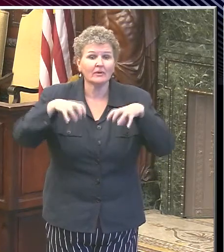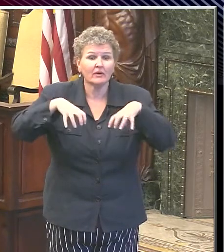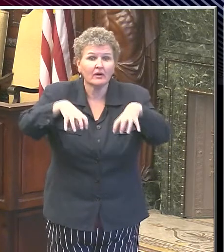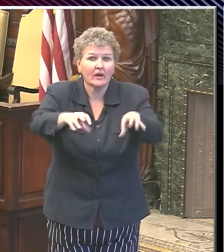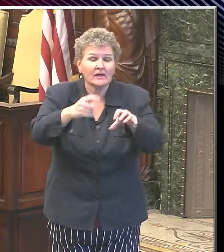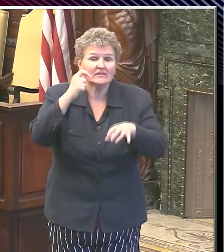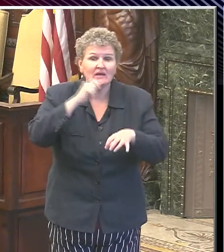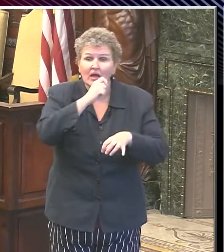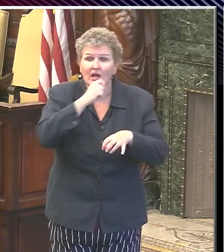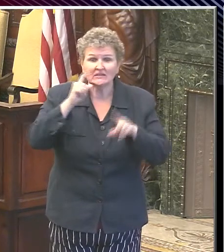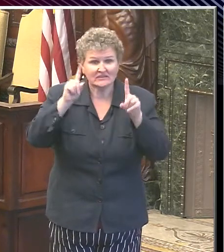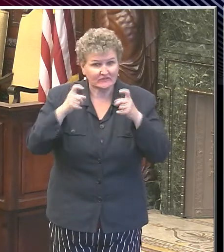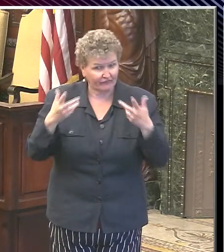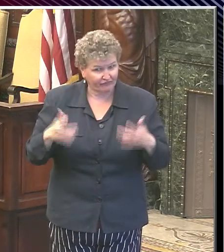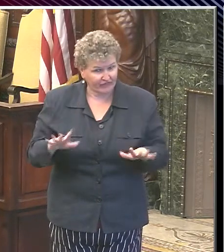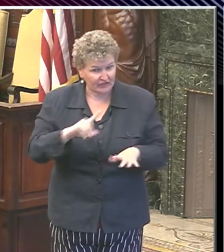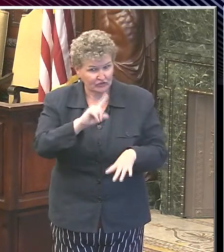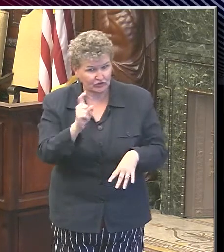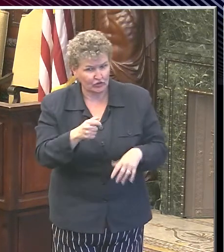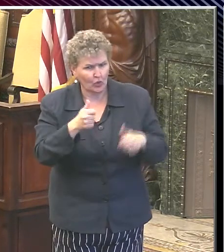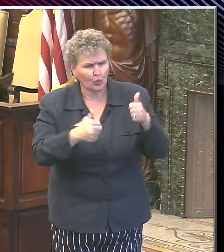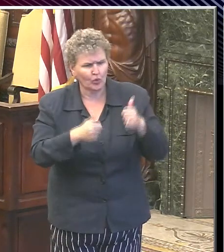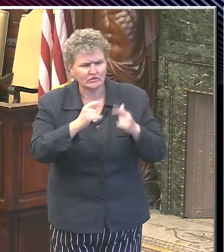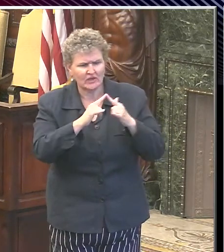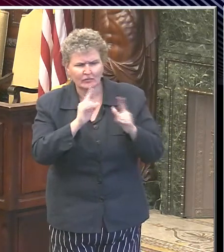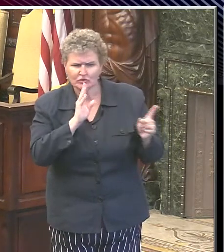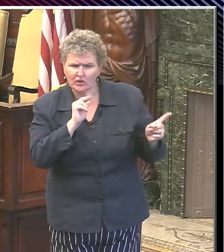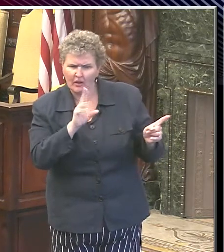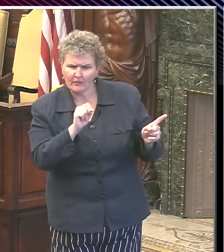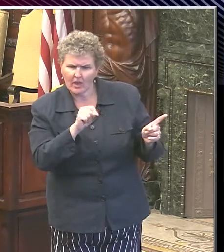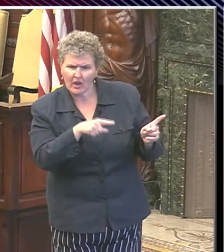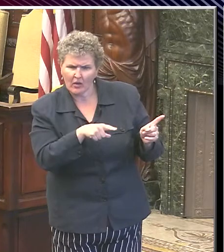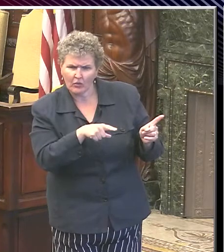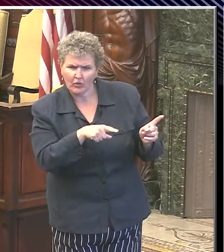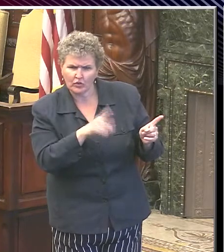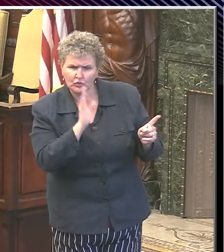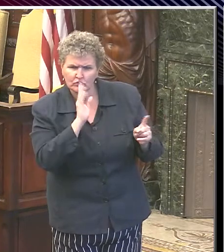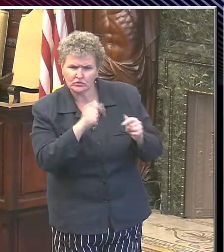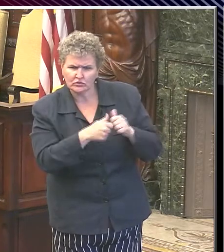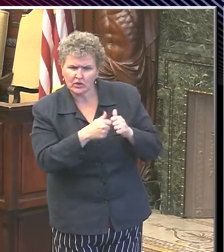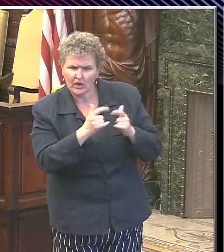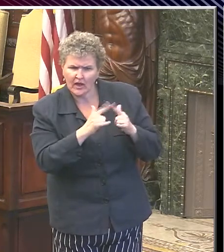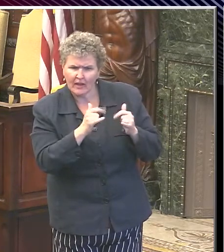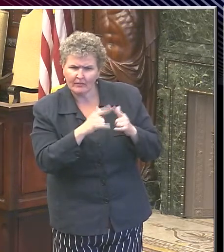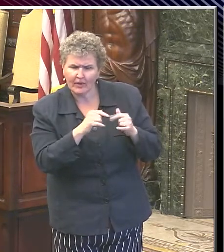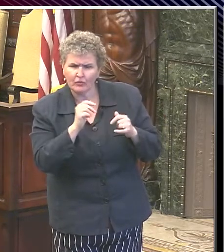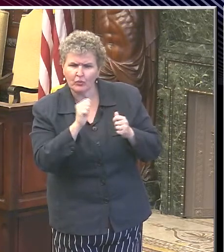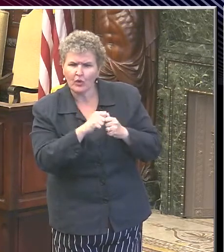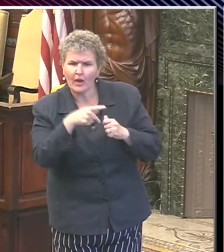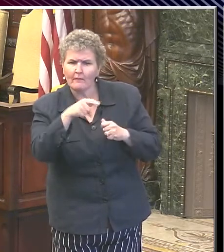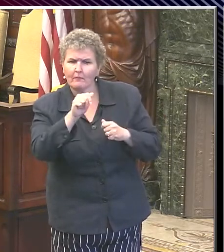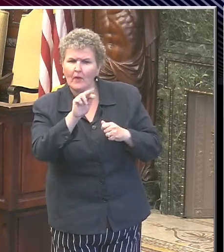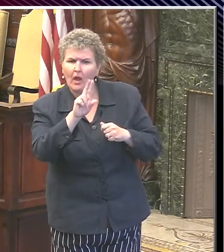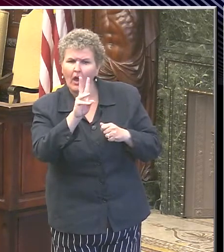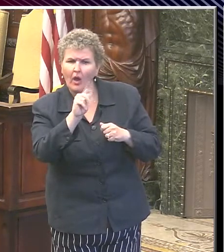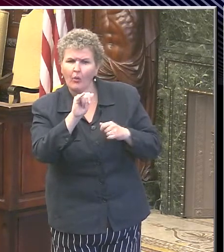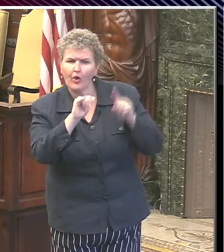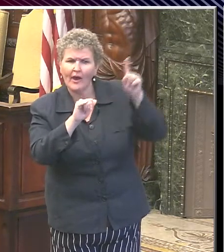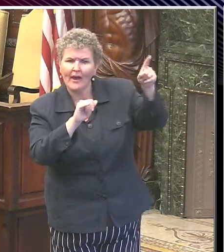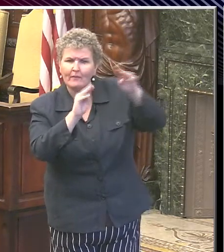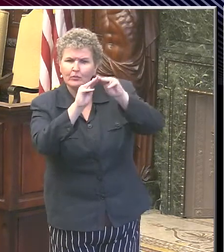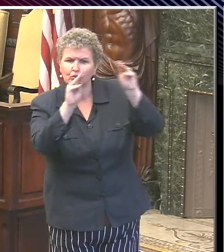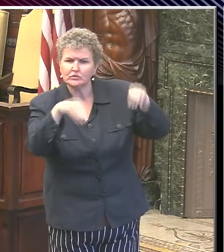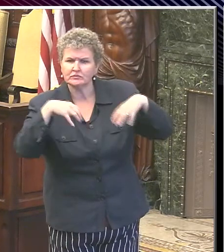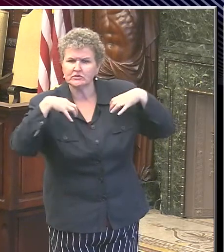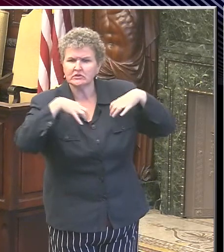I'm not sure which camps you're talking about. If you're talking about the encampments on the parkway, I believe the testing was offered by an organization there.